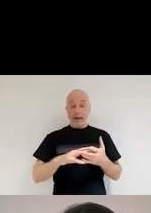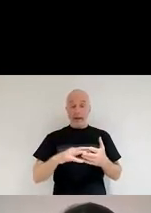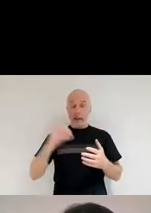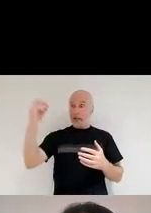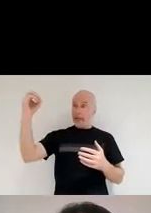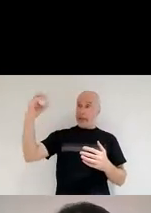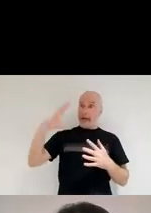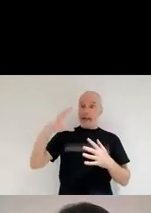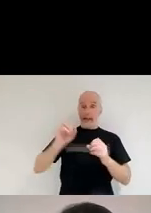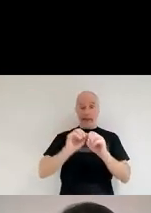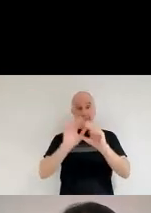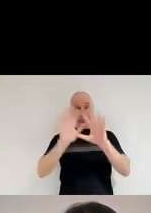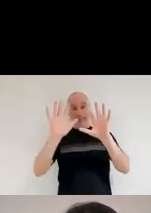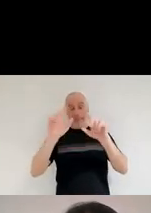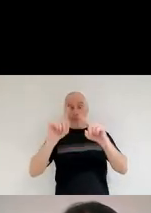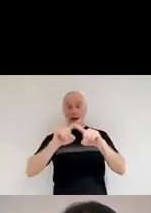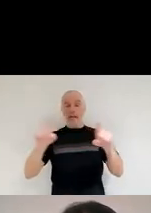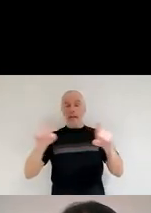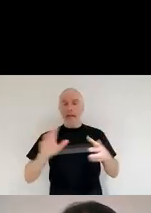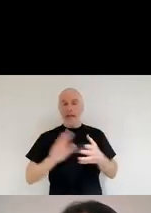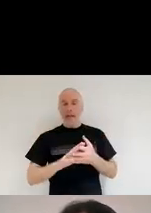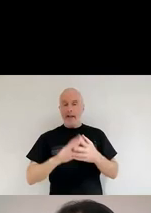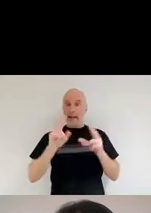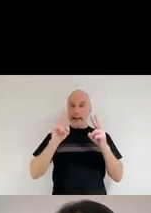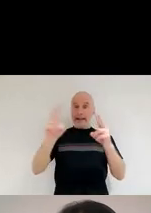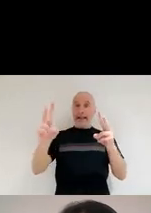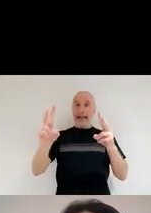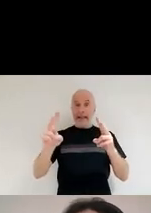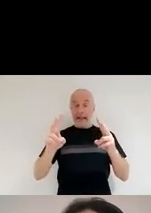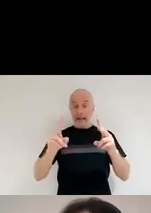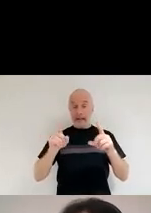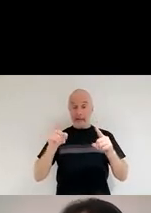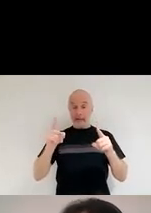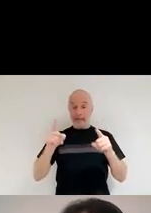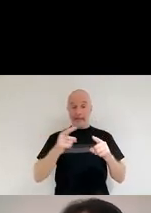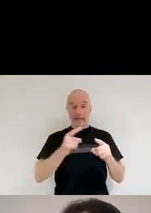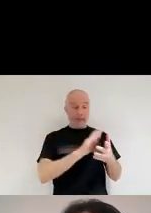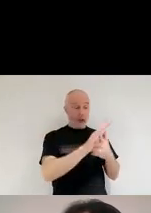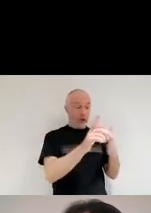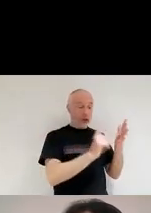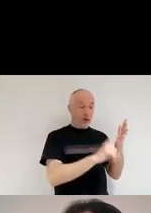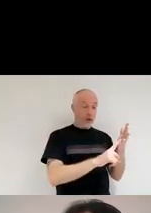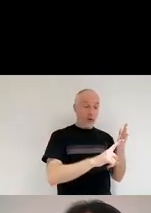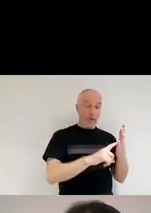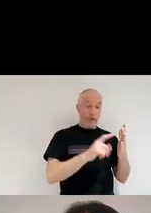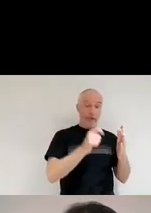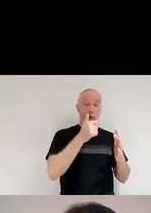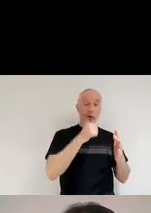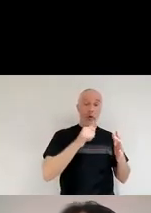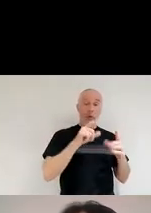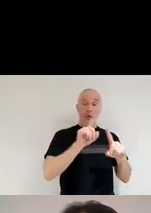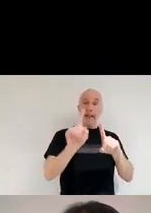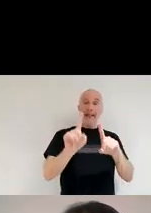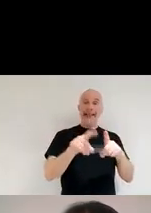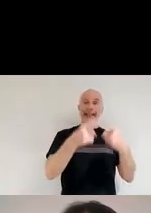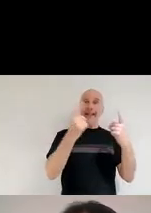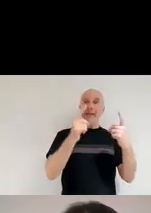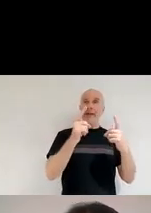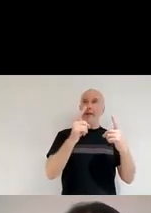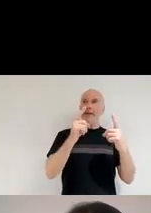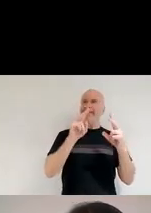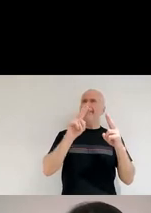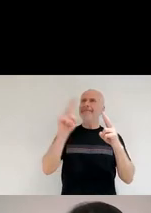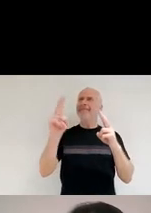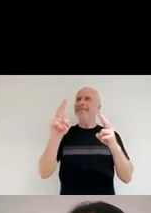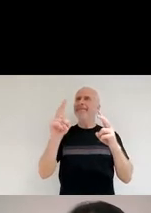the visible wavelength, which is the one we were using, Herschel was using to see those clouds, didn't show anything. But if